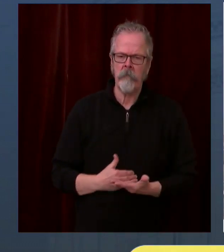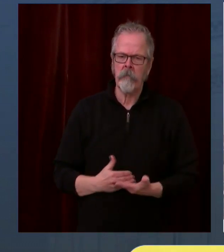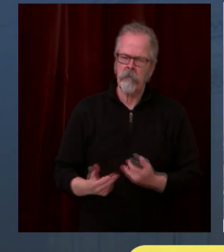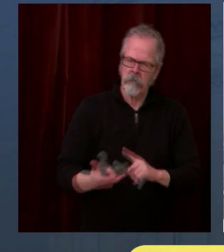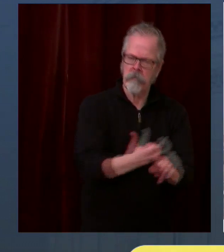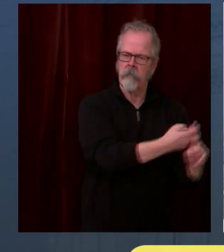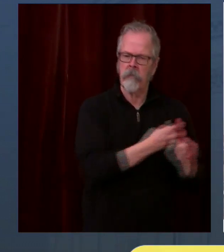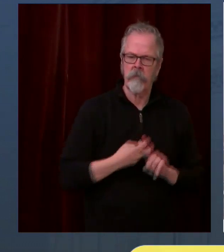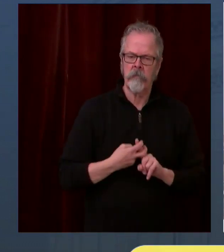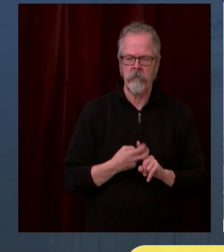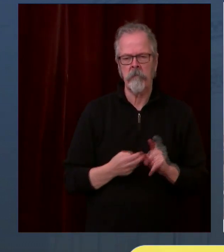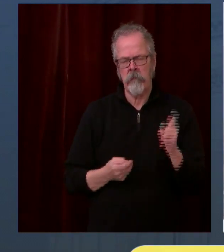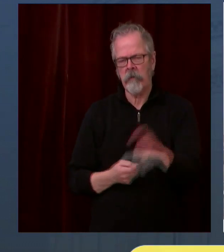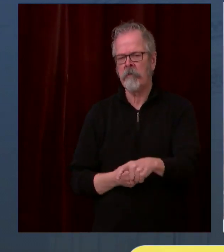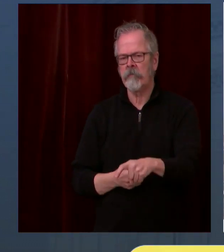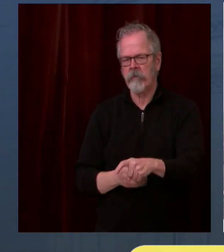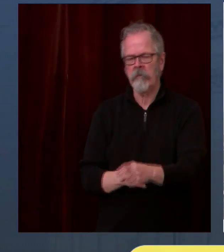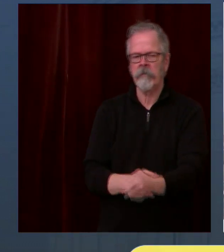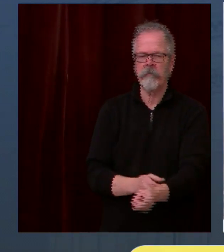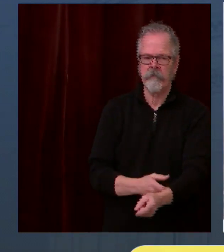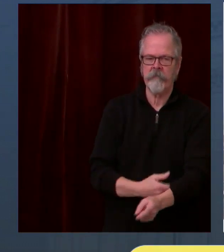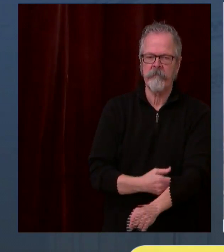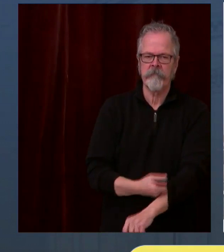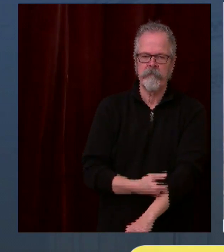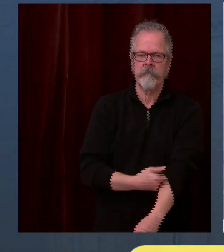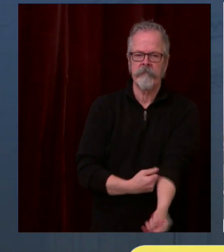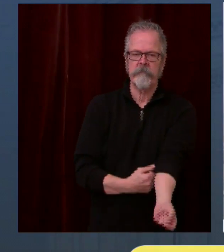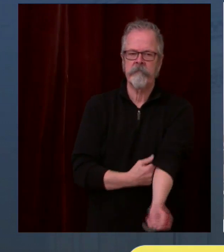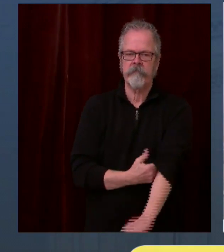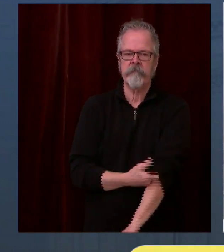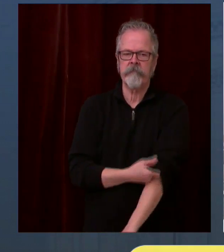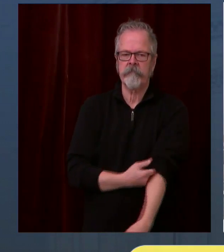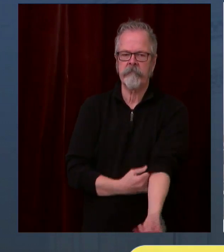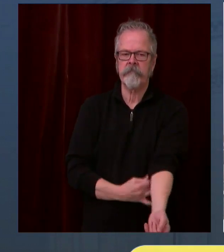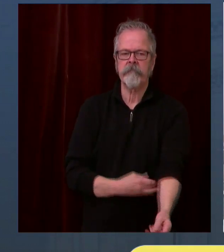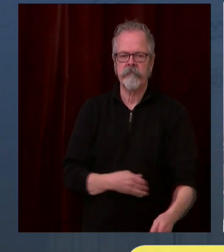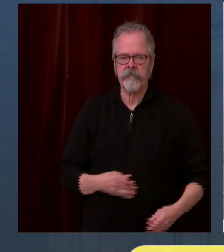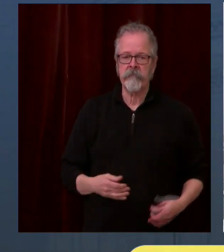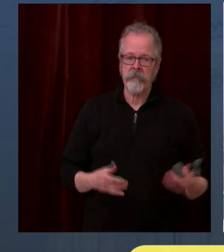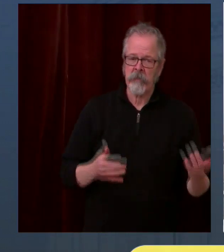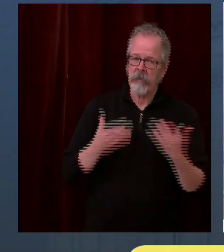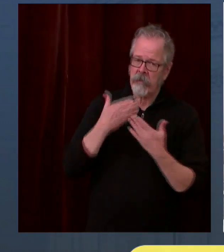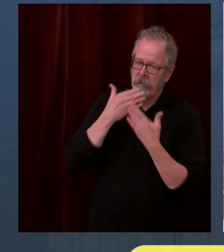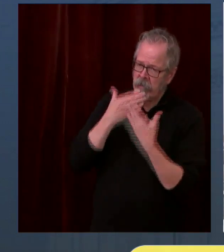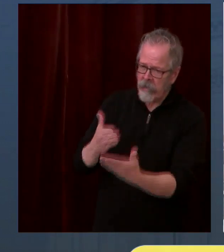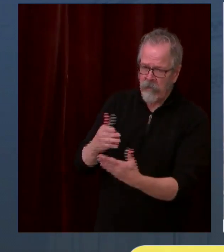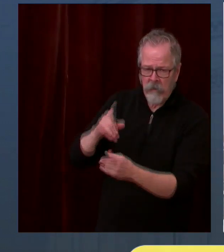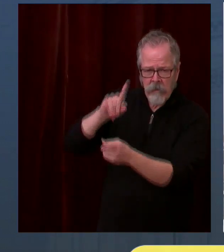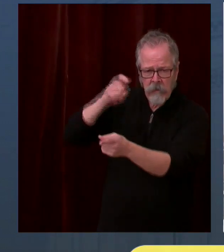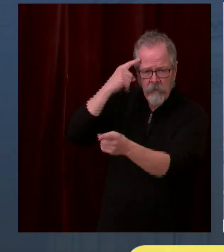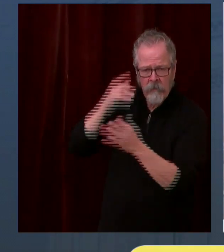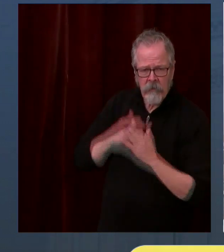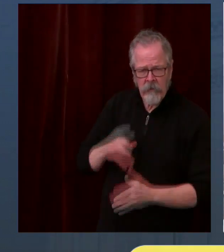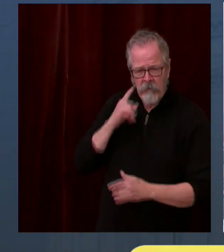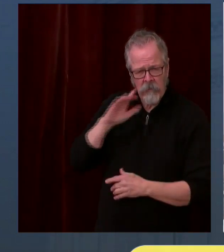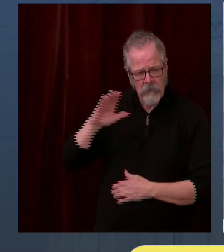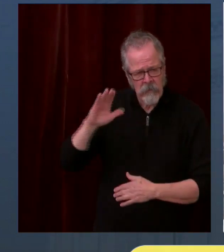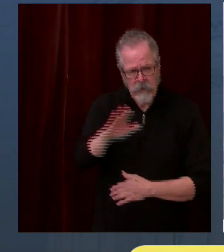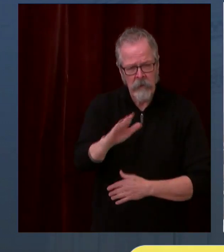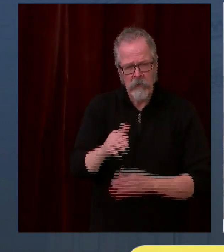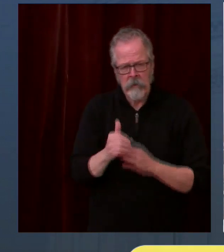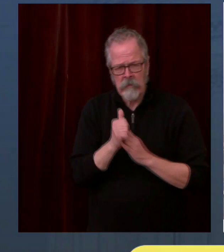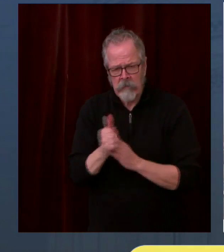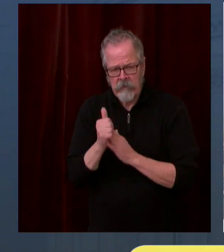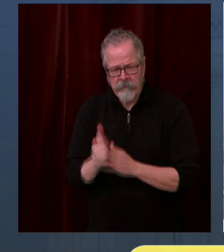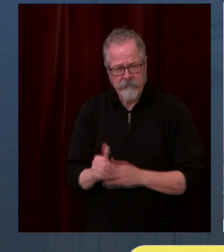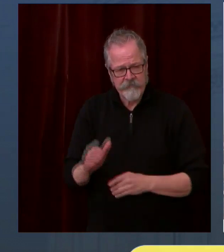equity objective. I want to thank the governor for his leadership and his efforts to vaccinate the